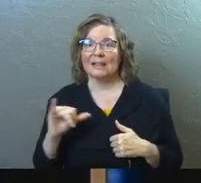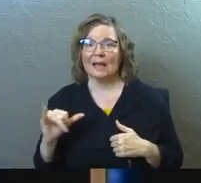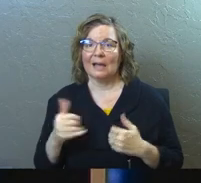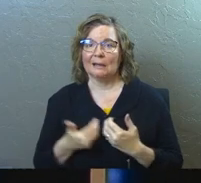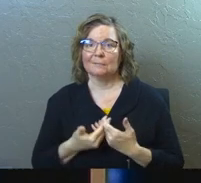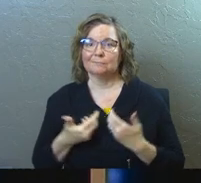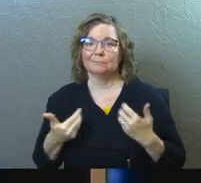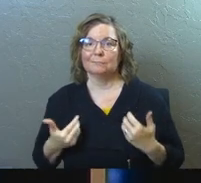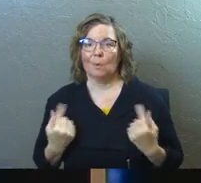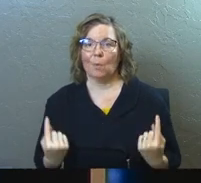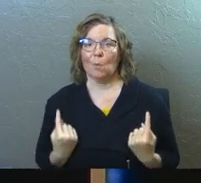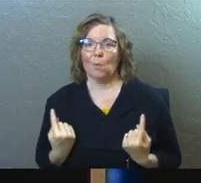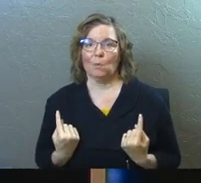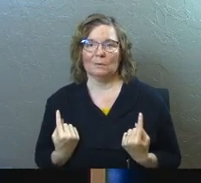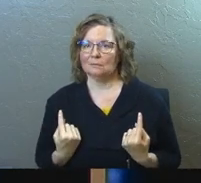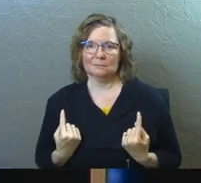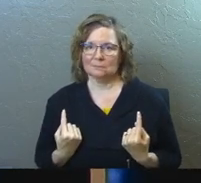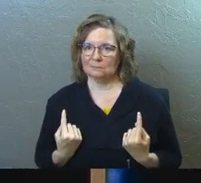they're alone.